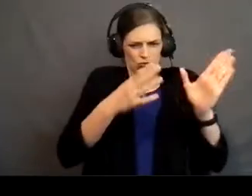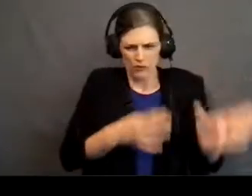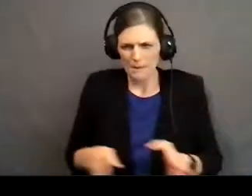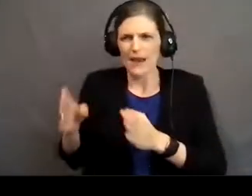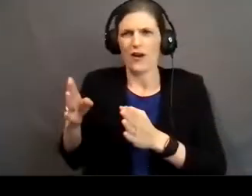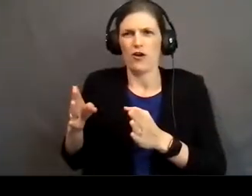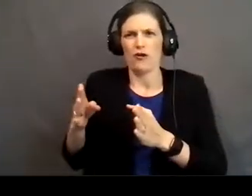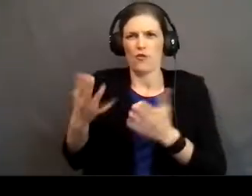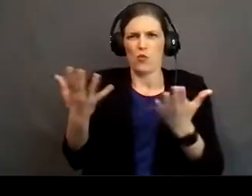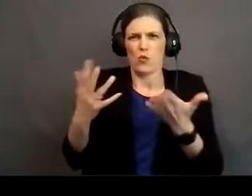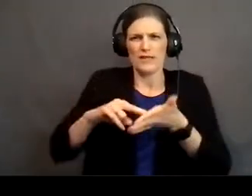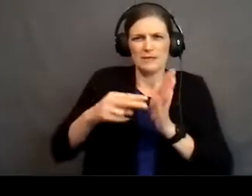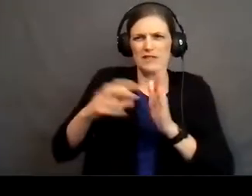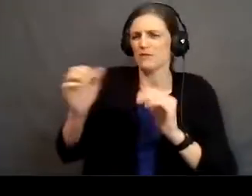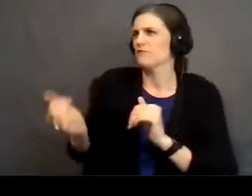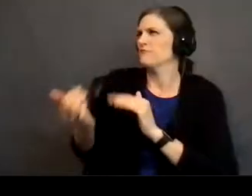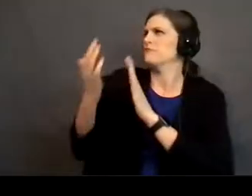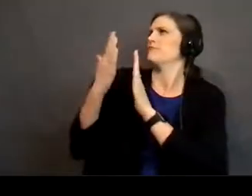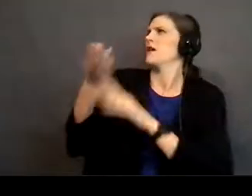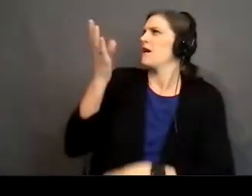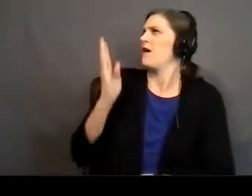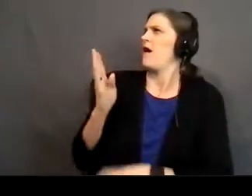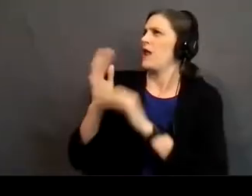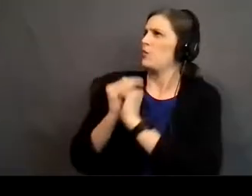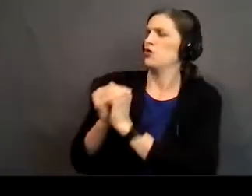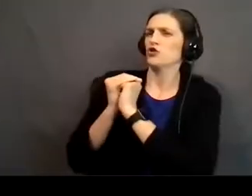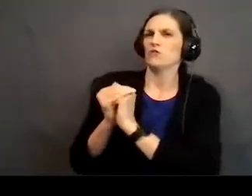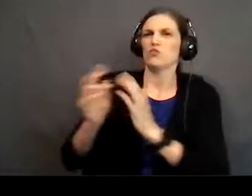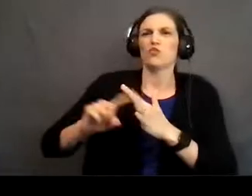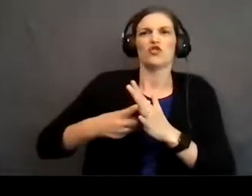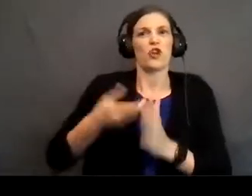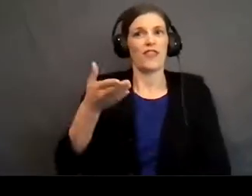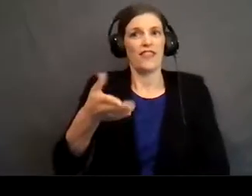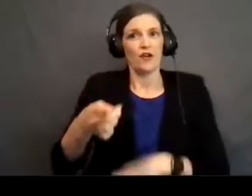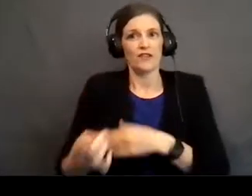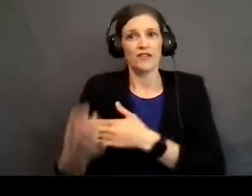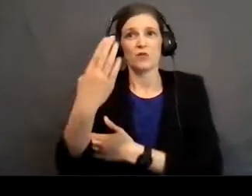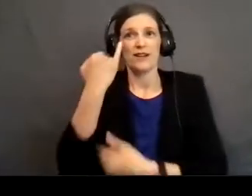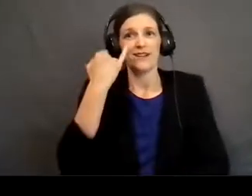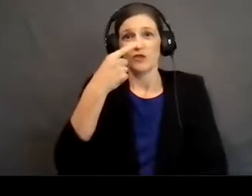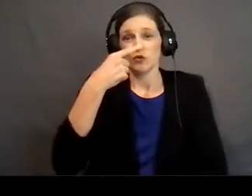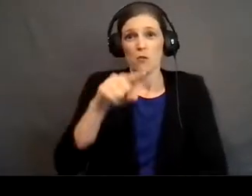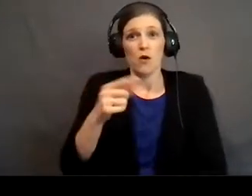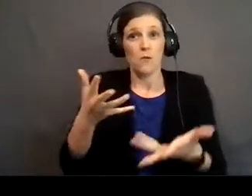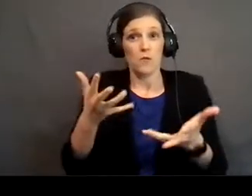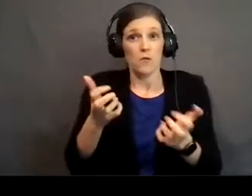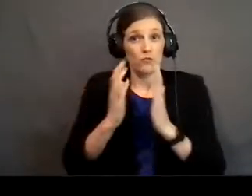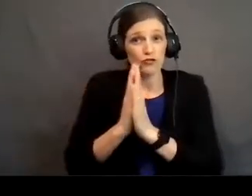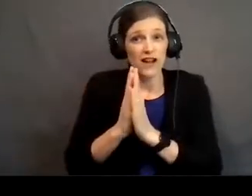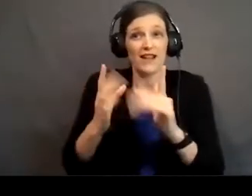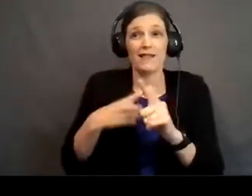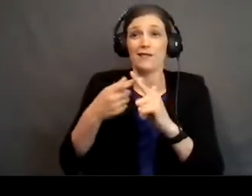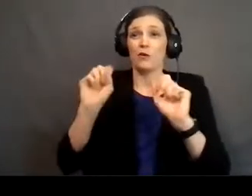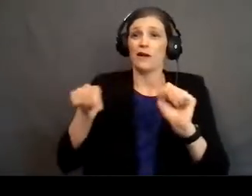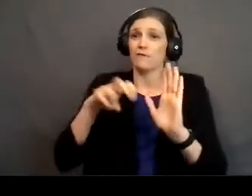when we come before God in worship. So, we're going to start there this morning. So, if you don't mind, I'd like to pray, and then we can dive